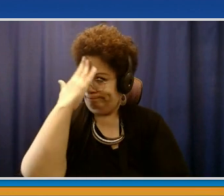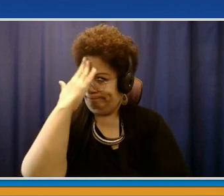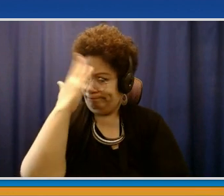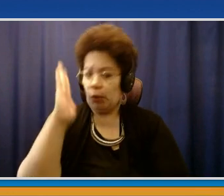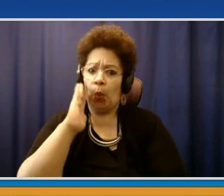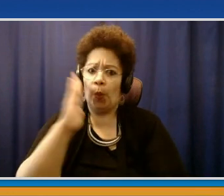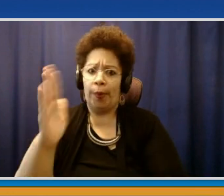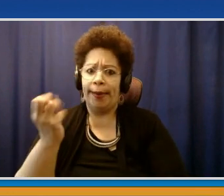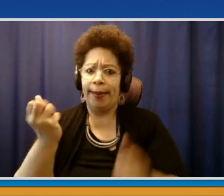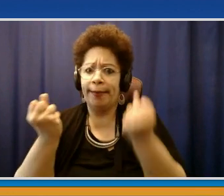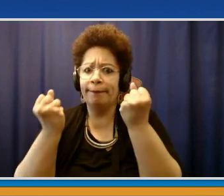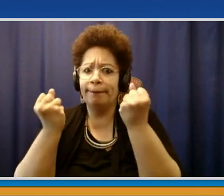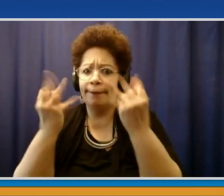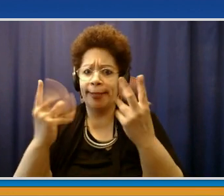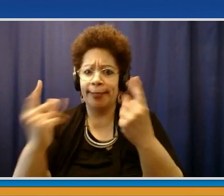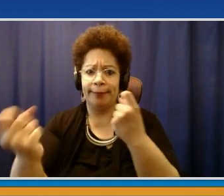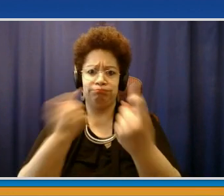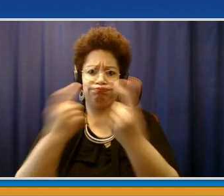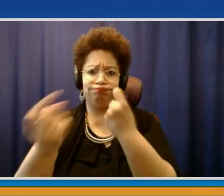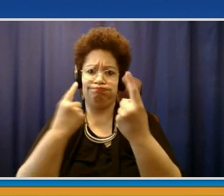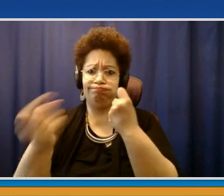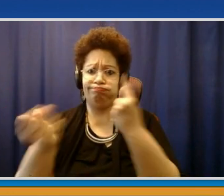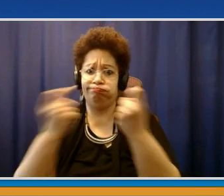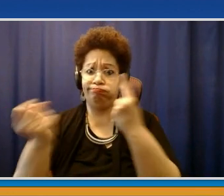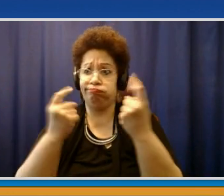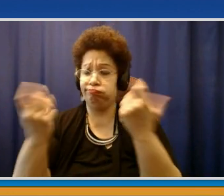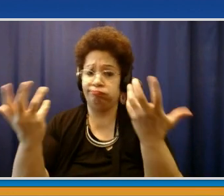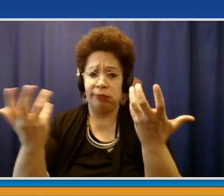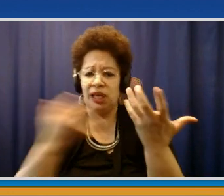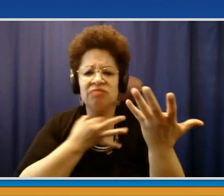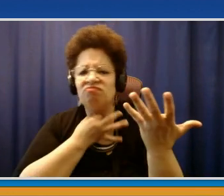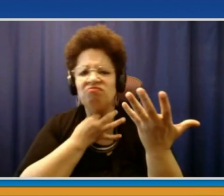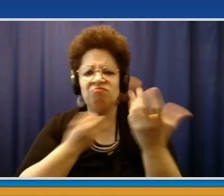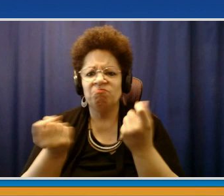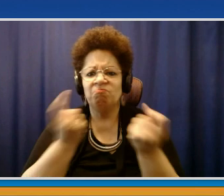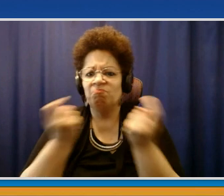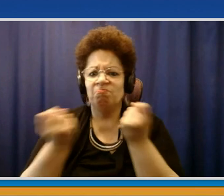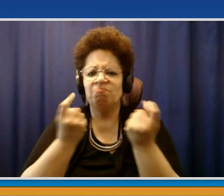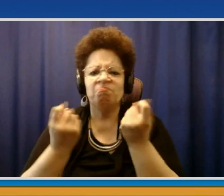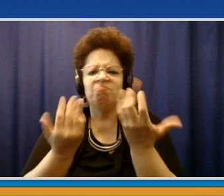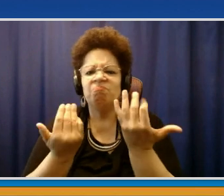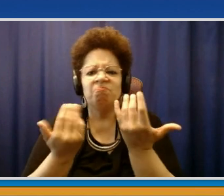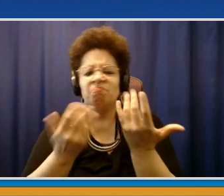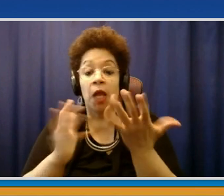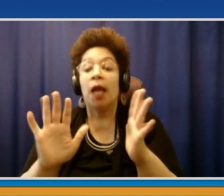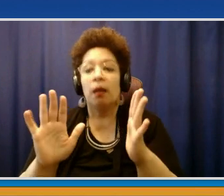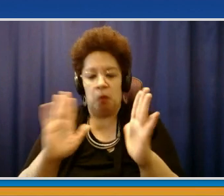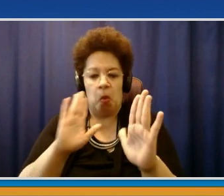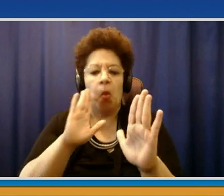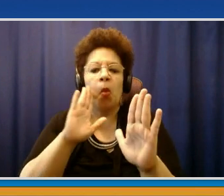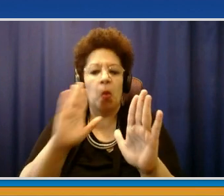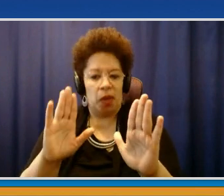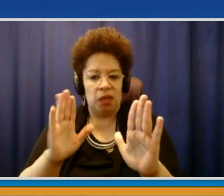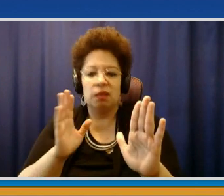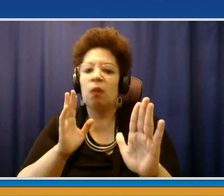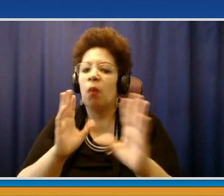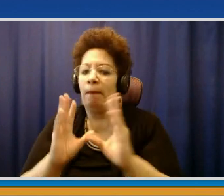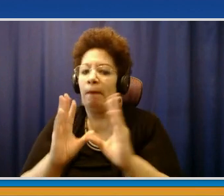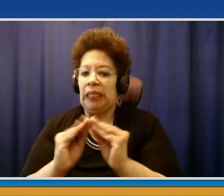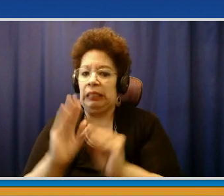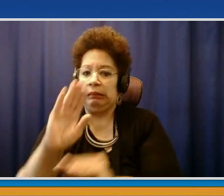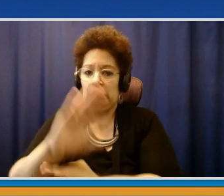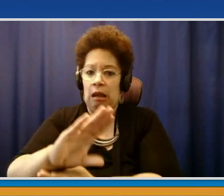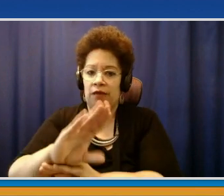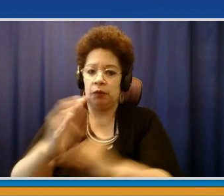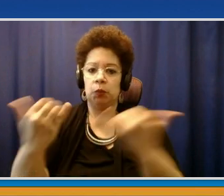be talking with other municipal officials this afternoon in a call. And I'm sure we're going to be identifying a hundred different areas where they're going to look for policies as to how do we